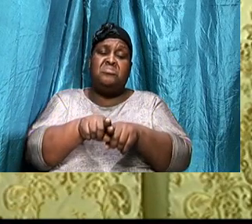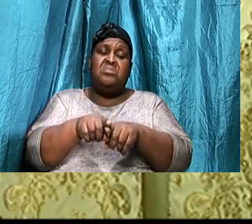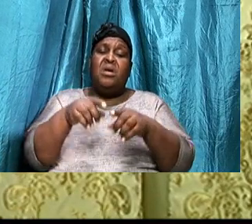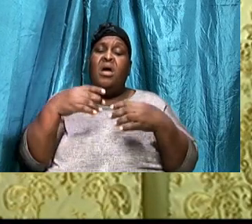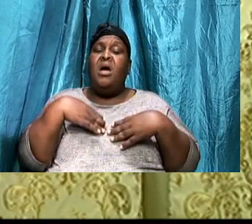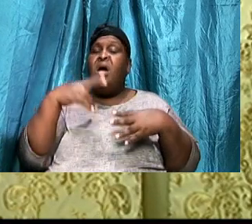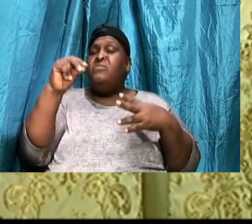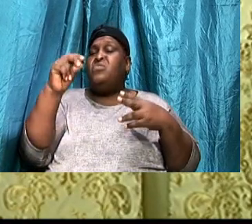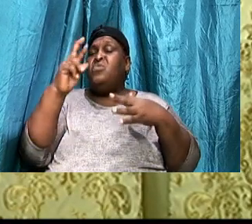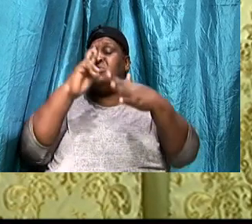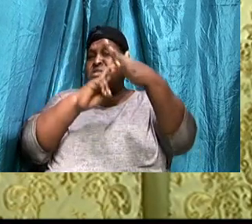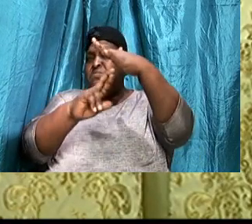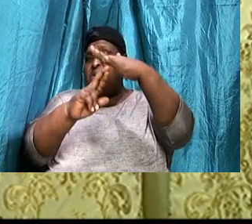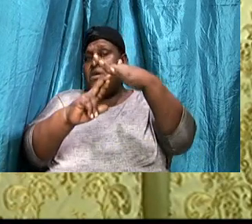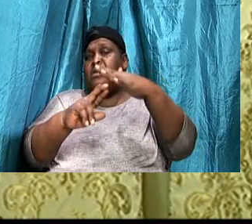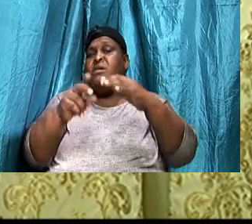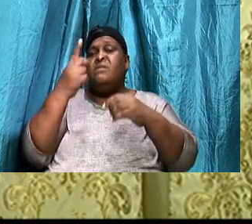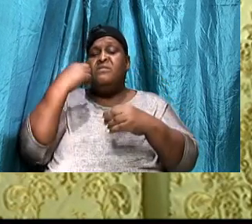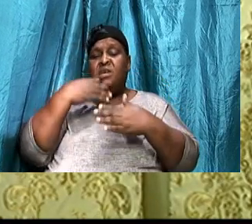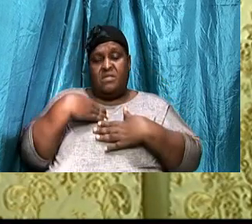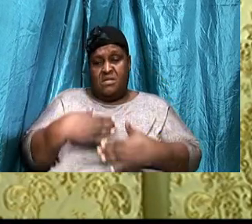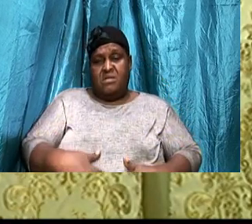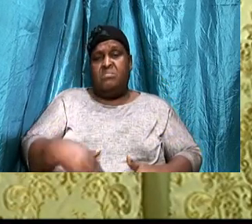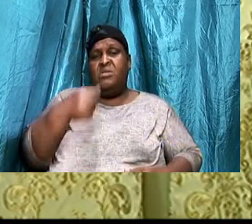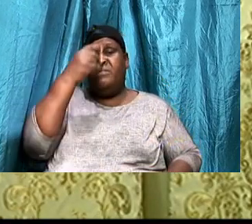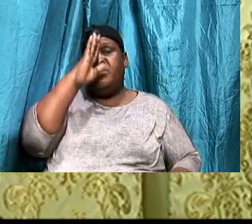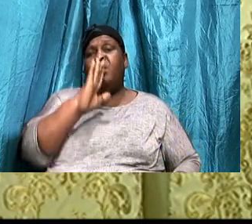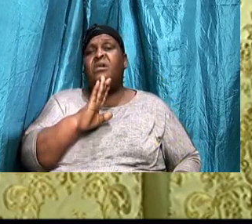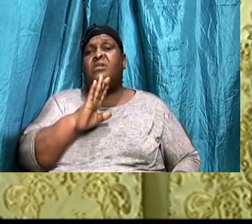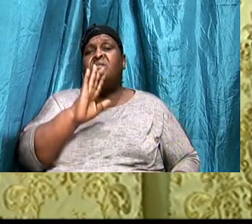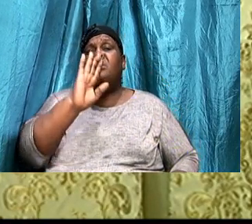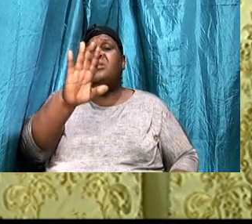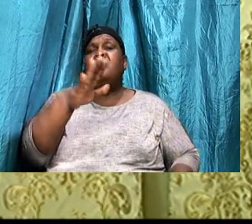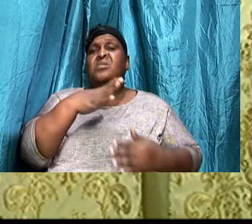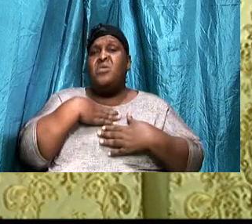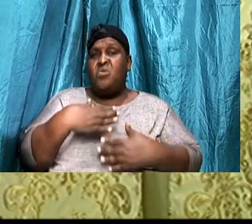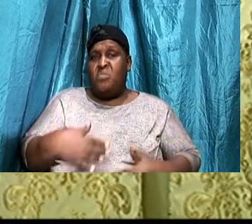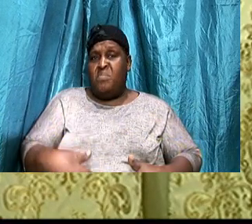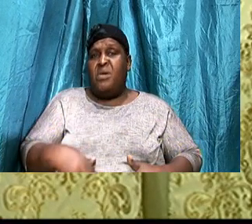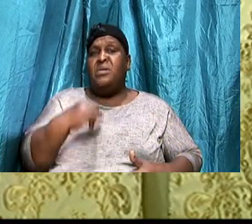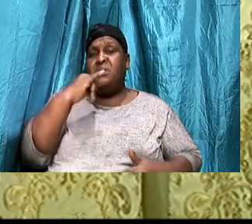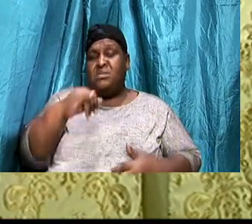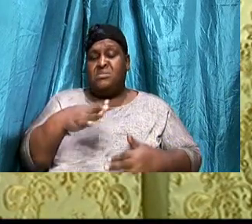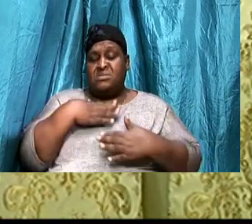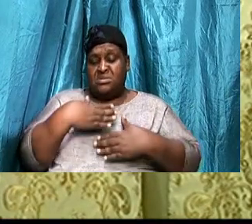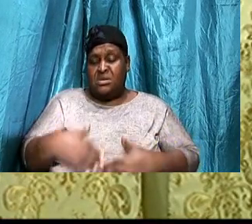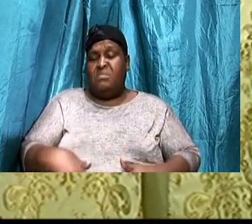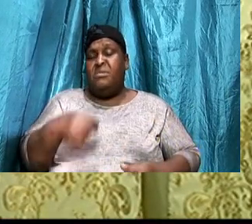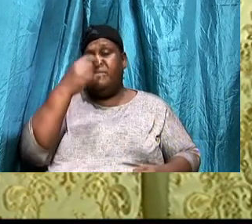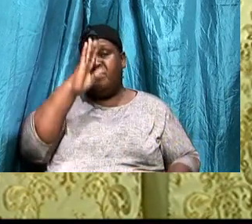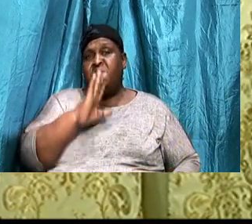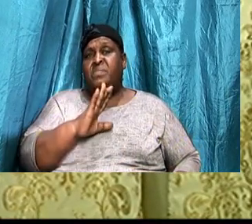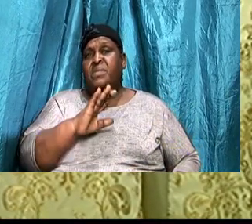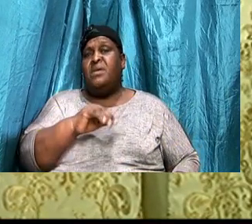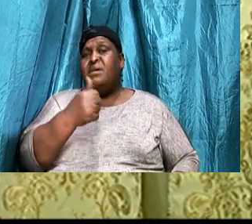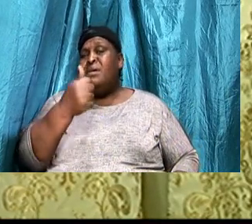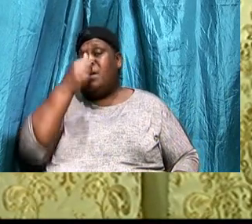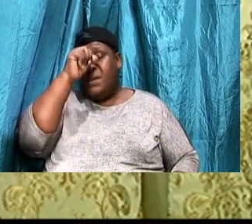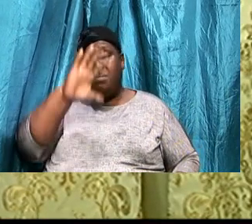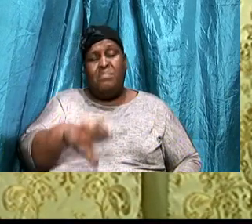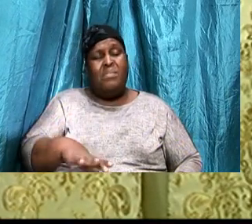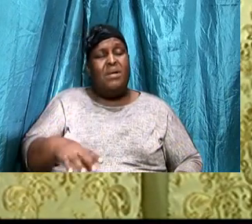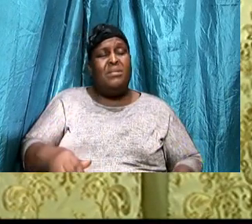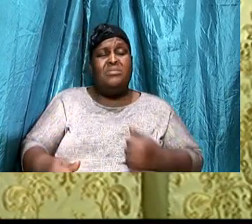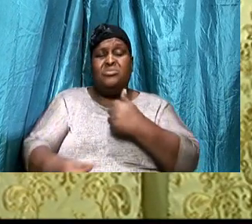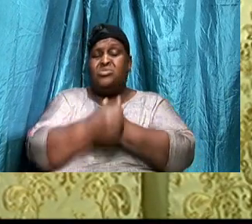Your body, the temple of the Lord, If any man destroyed it, The temple of God, Him will God